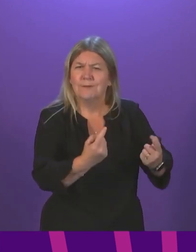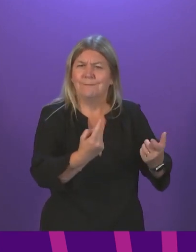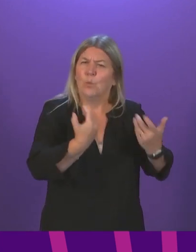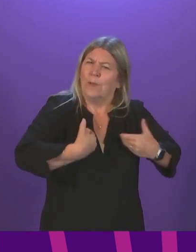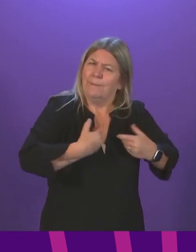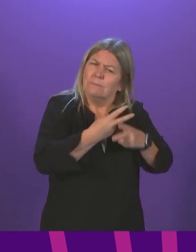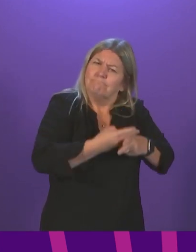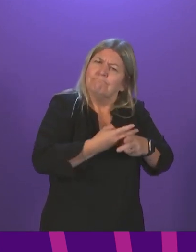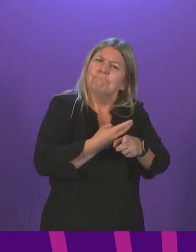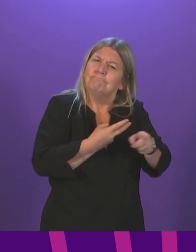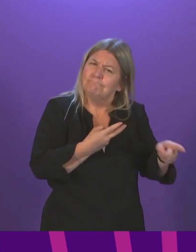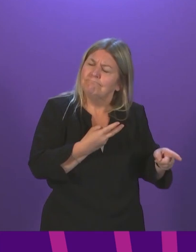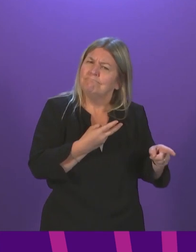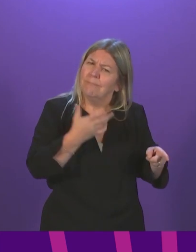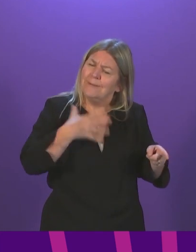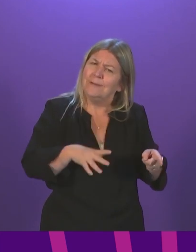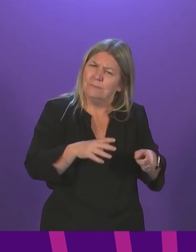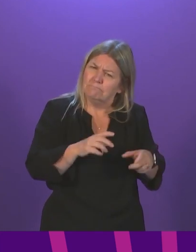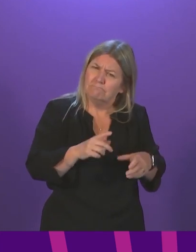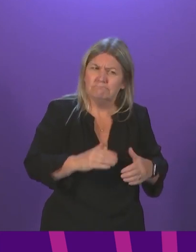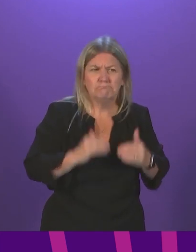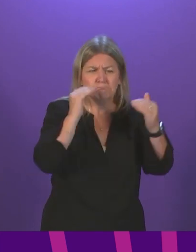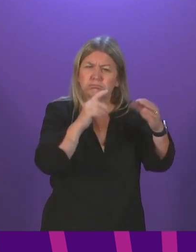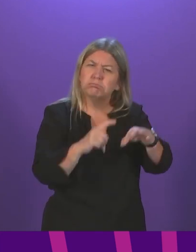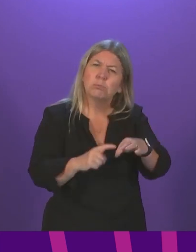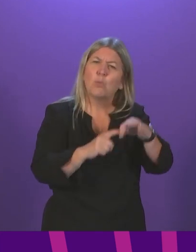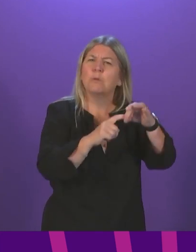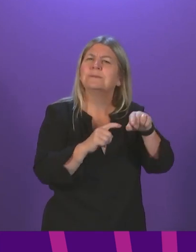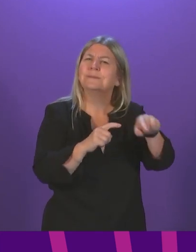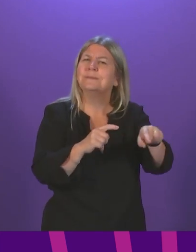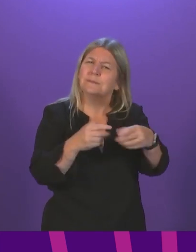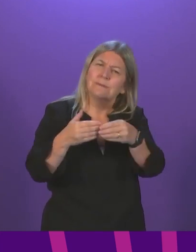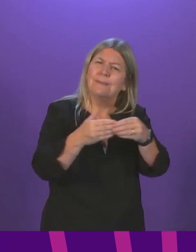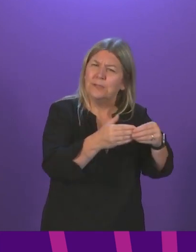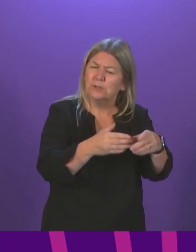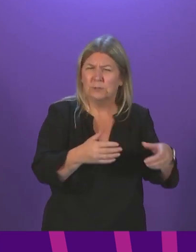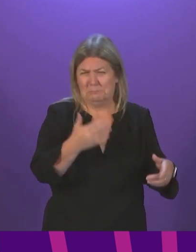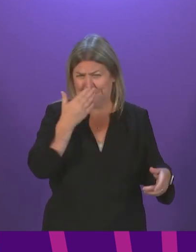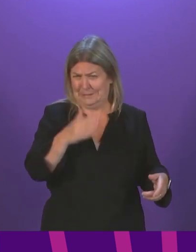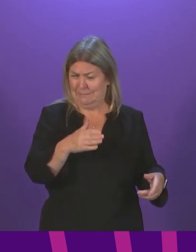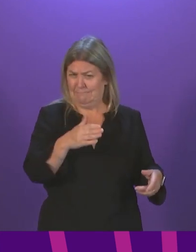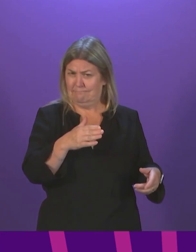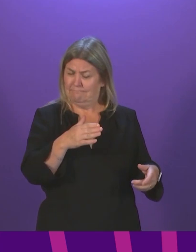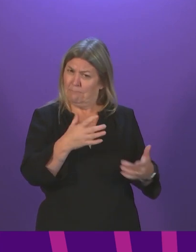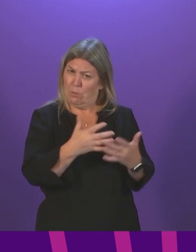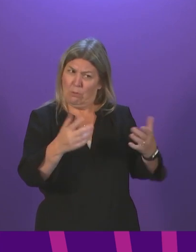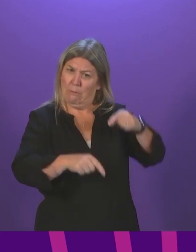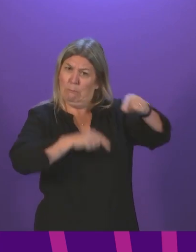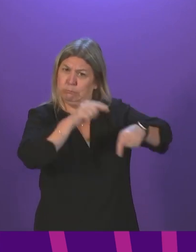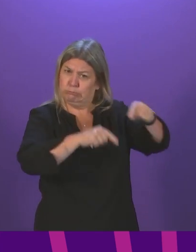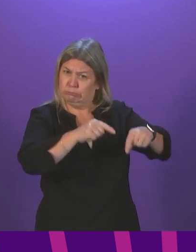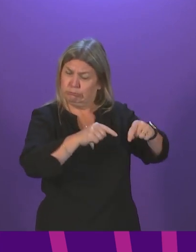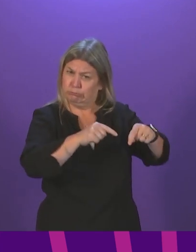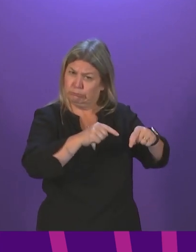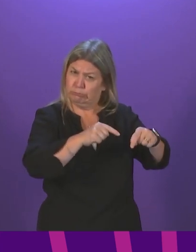high quality leadership. A recent survey, however, suggests that bullying, even during the pandemic, remains a